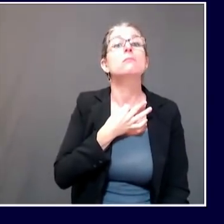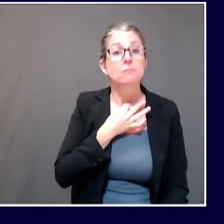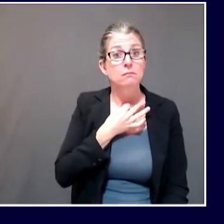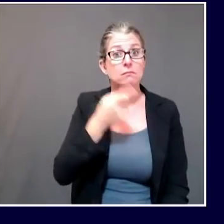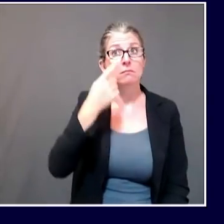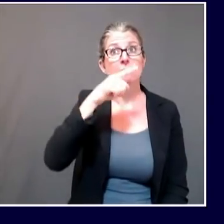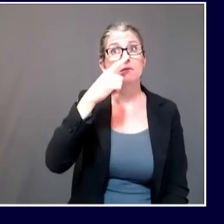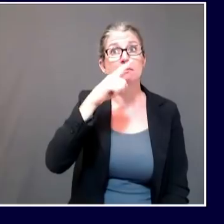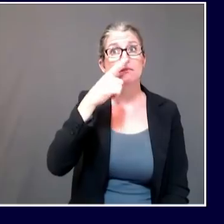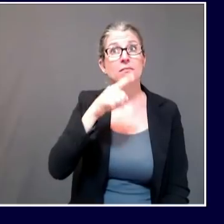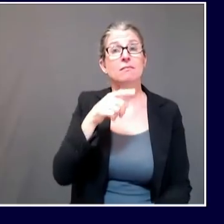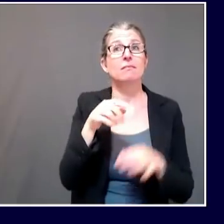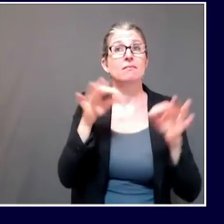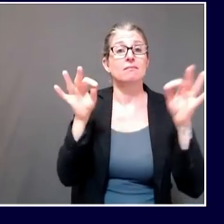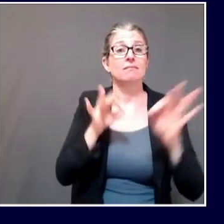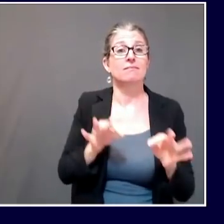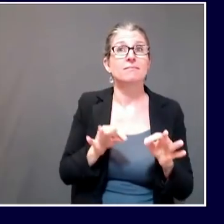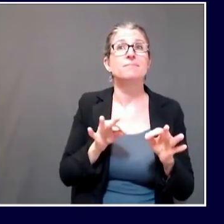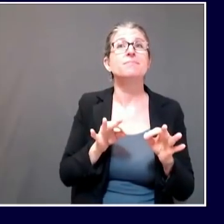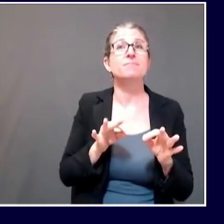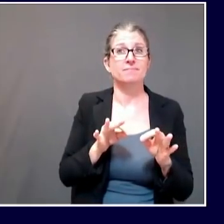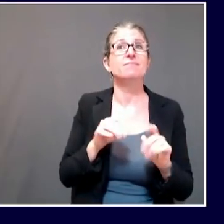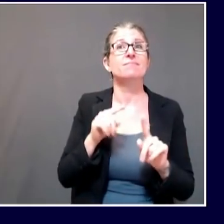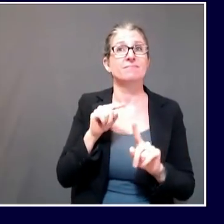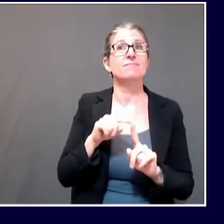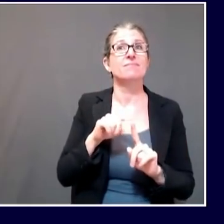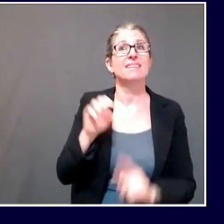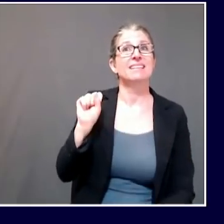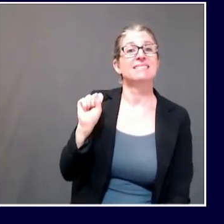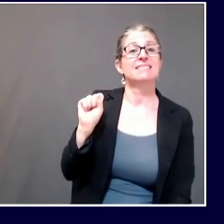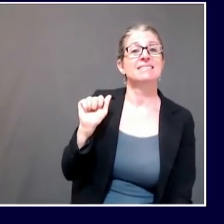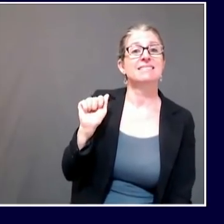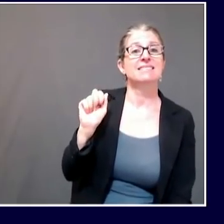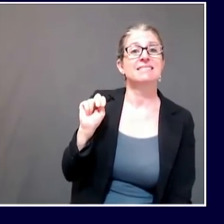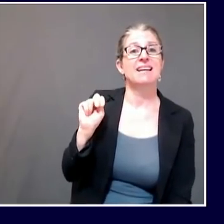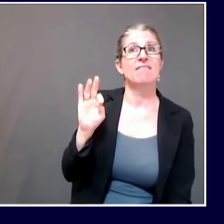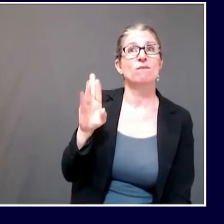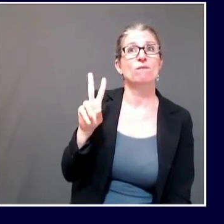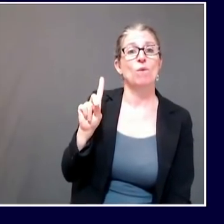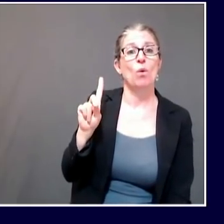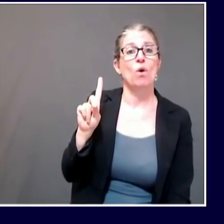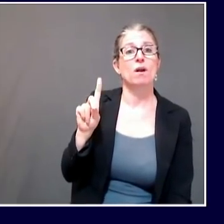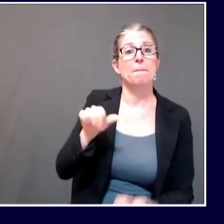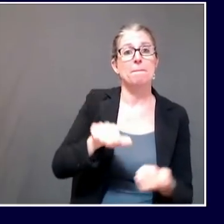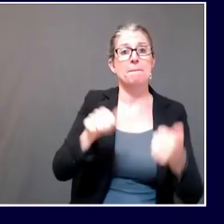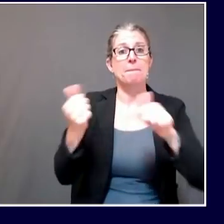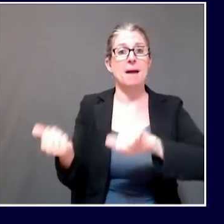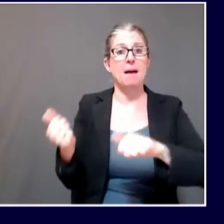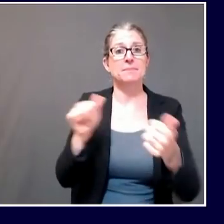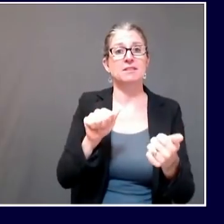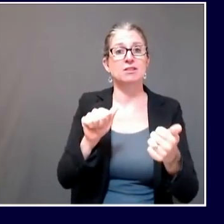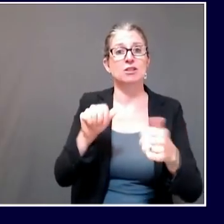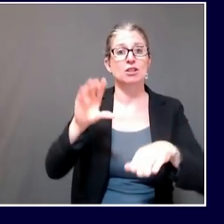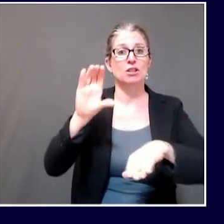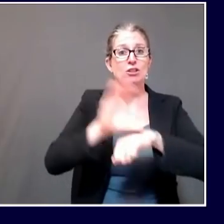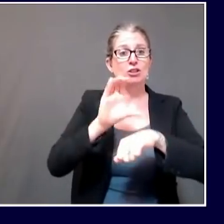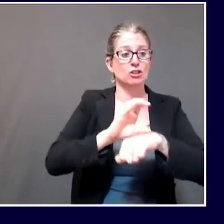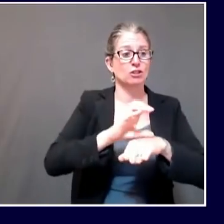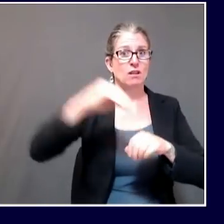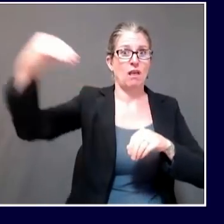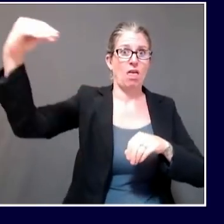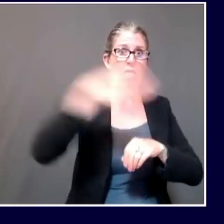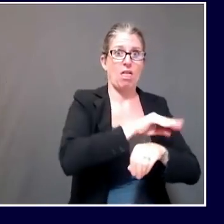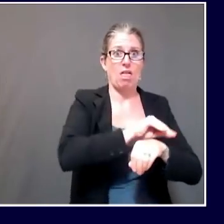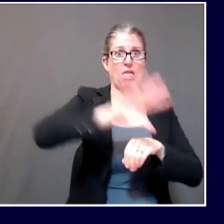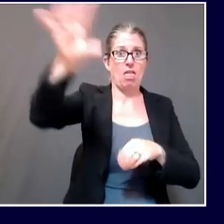cases and the wedding? Sure. So, Kevin, what I'll share is that